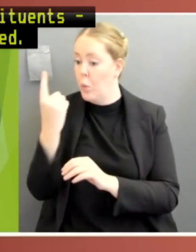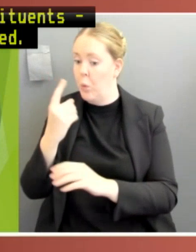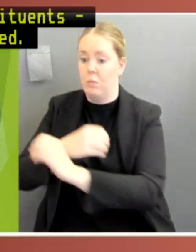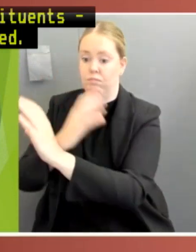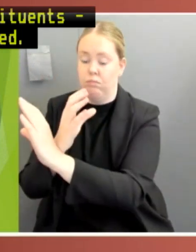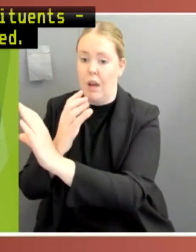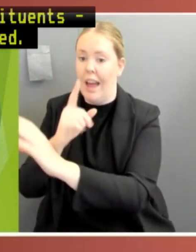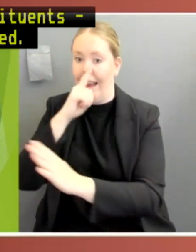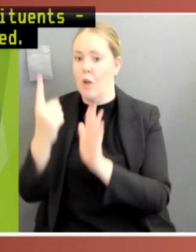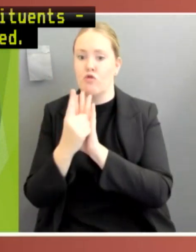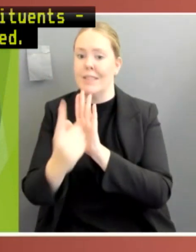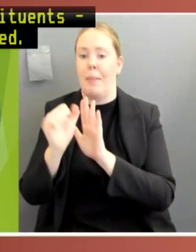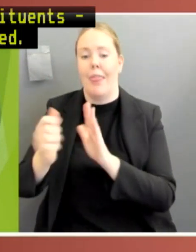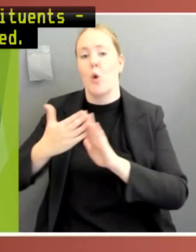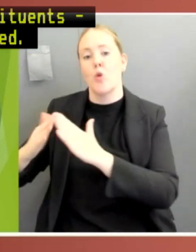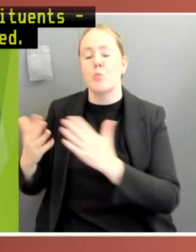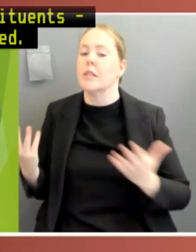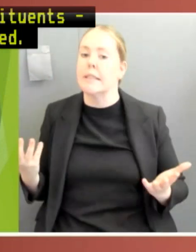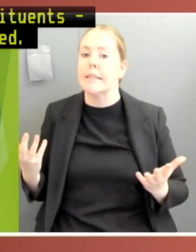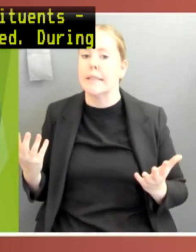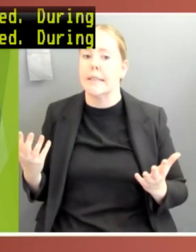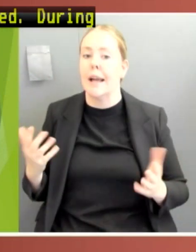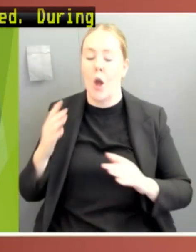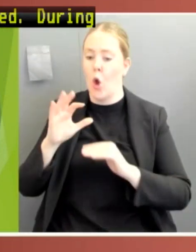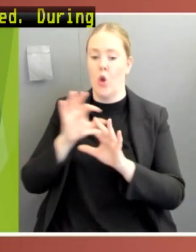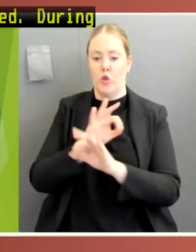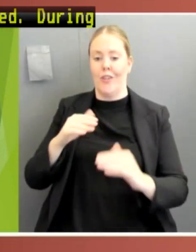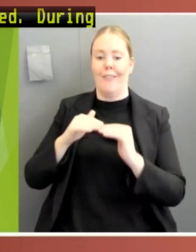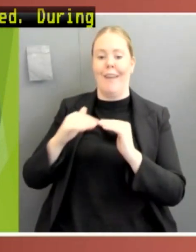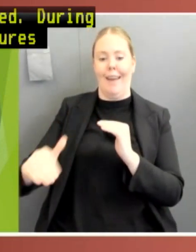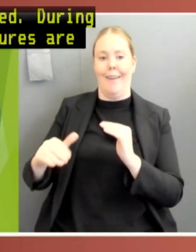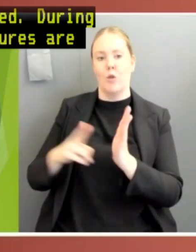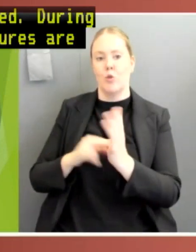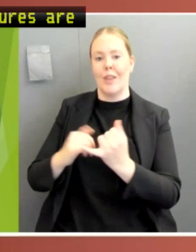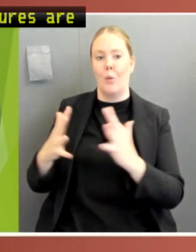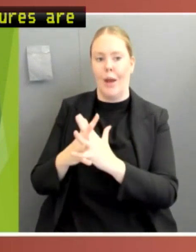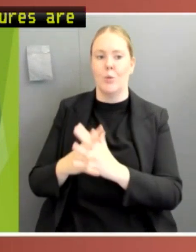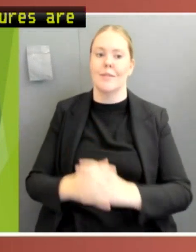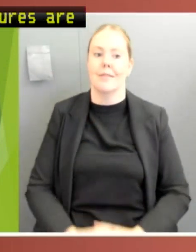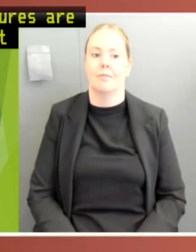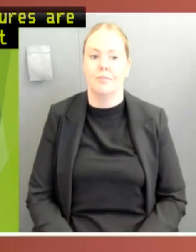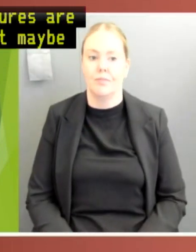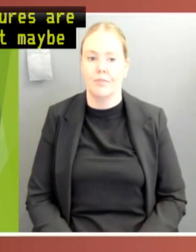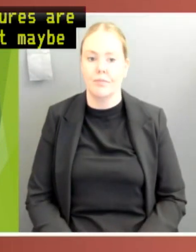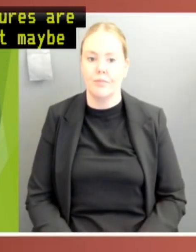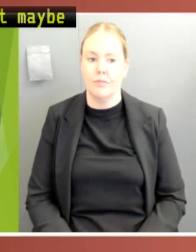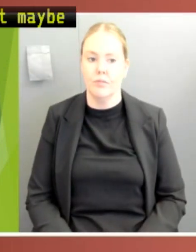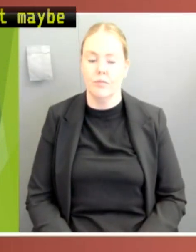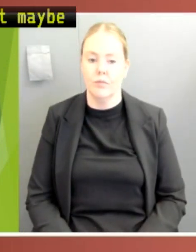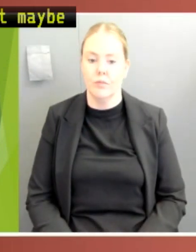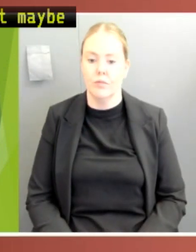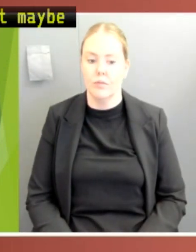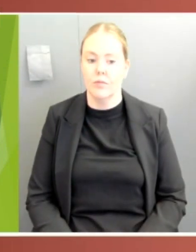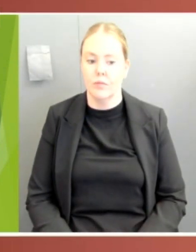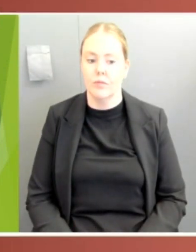During a crisis, when urgent measures are required, we can agree that maybe the slow and deliberative legislative process is unsuitable. At the onset of the